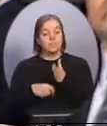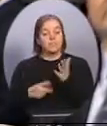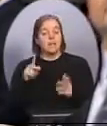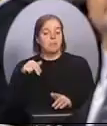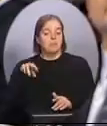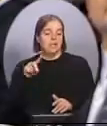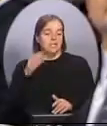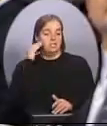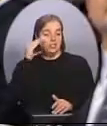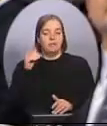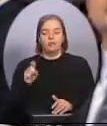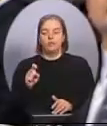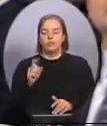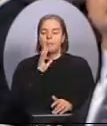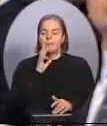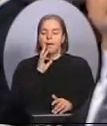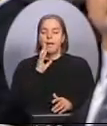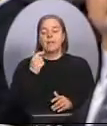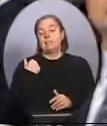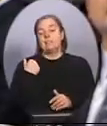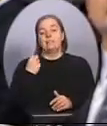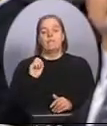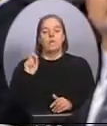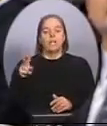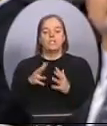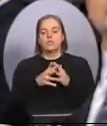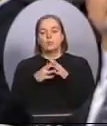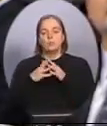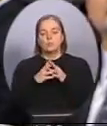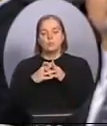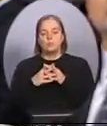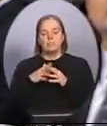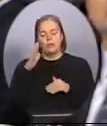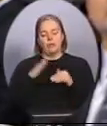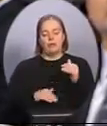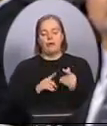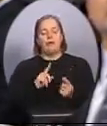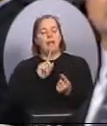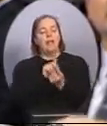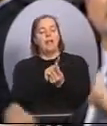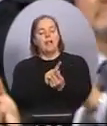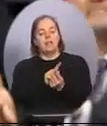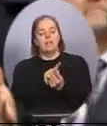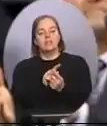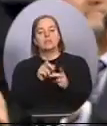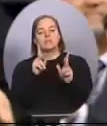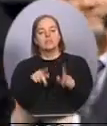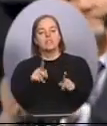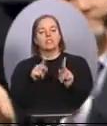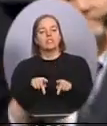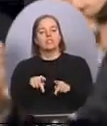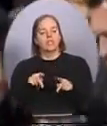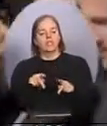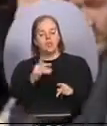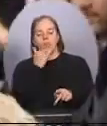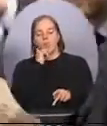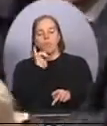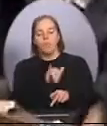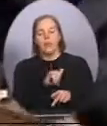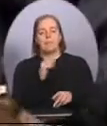States, instead of visiting with convicted cop killers or cop shooters and bashing Canadian interests.